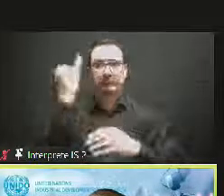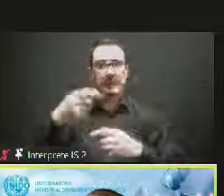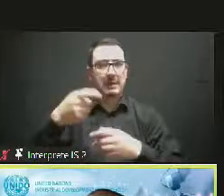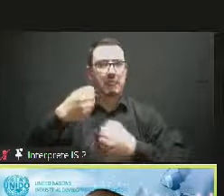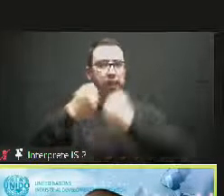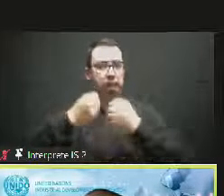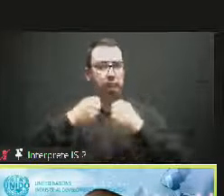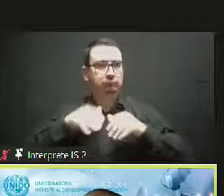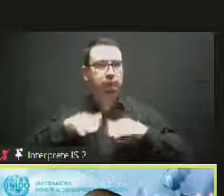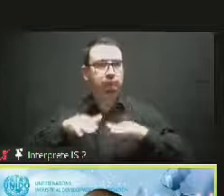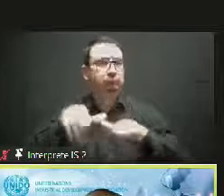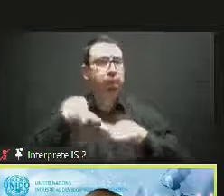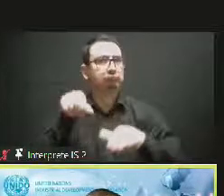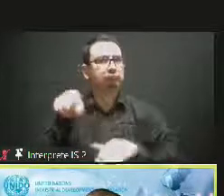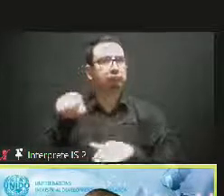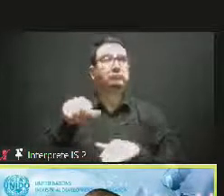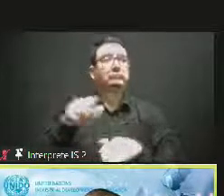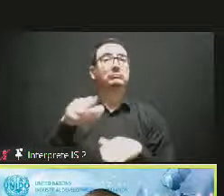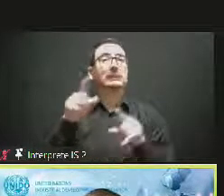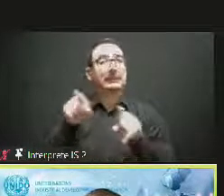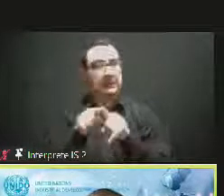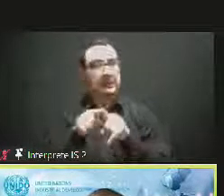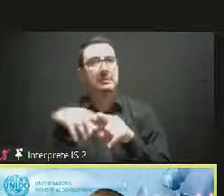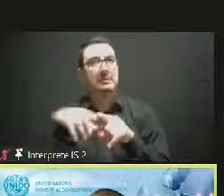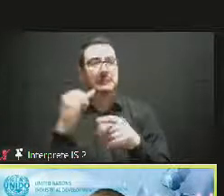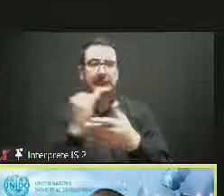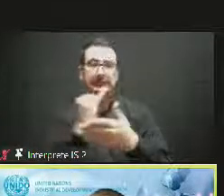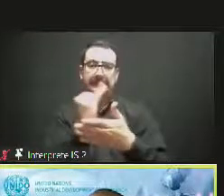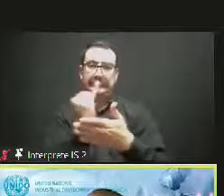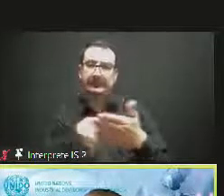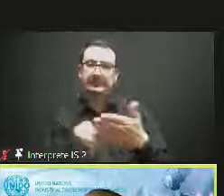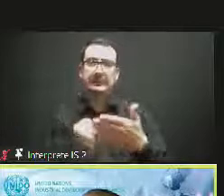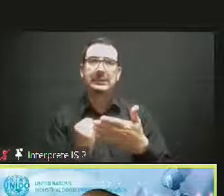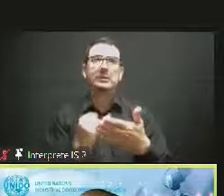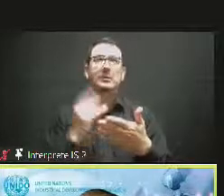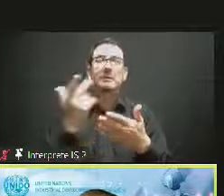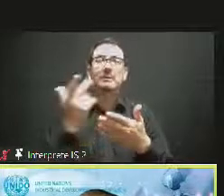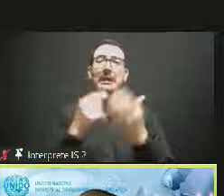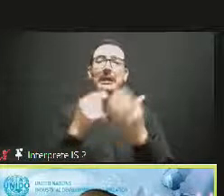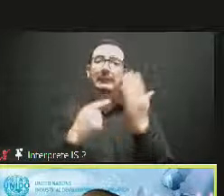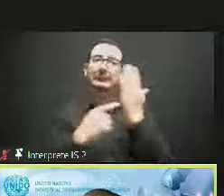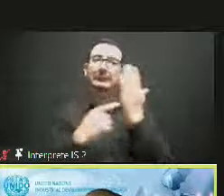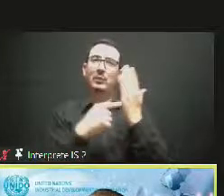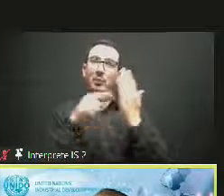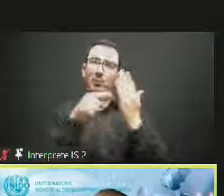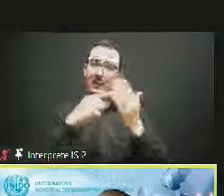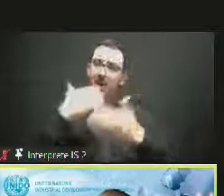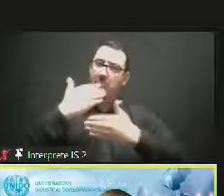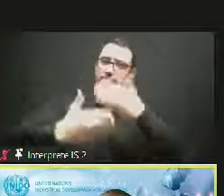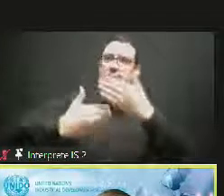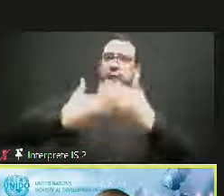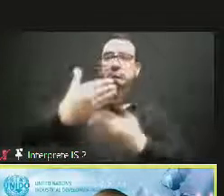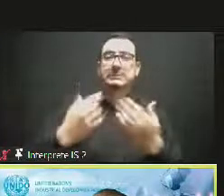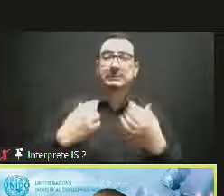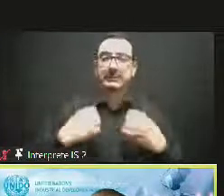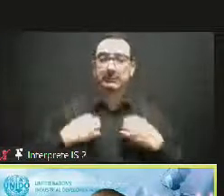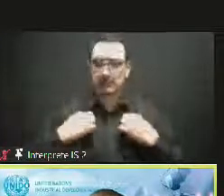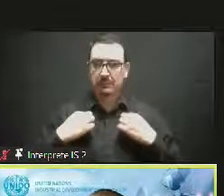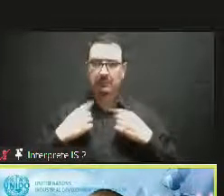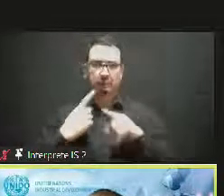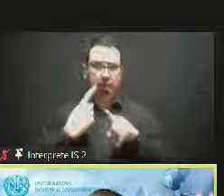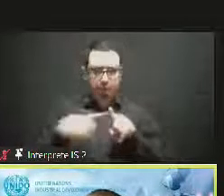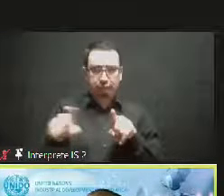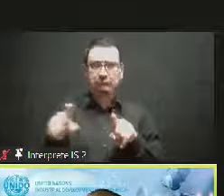preparing new products for new concepts, which are more sustainable with the environment, for example. But